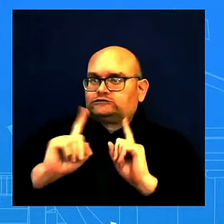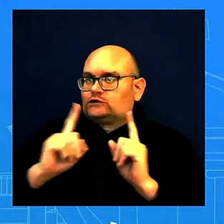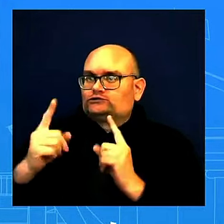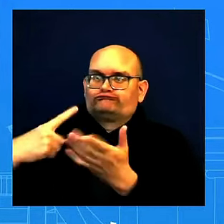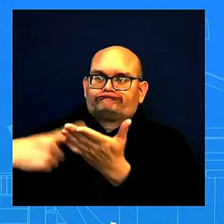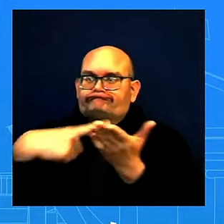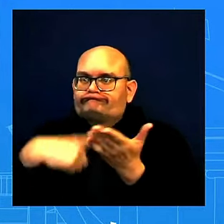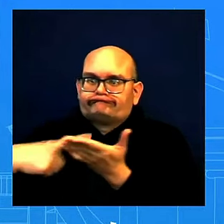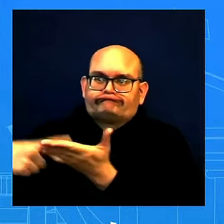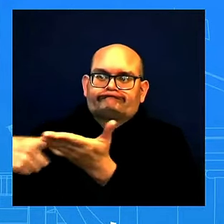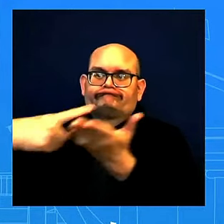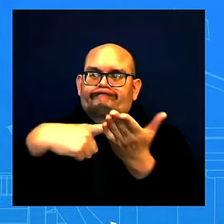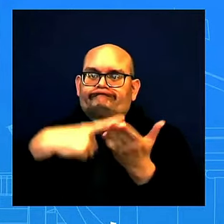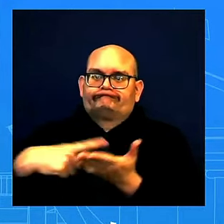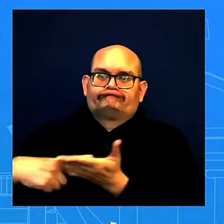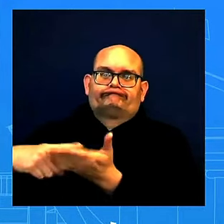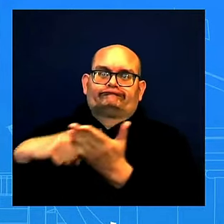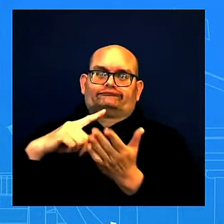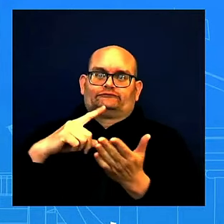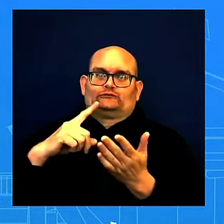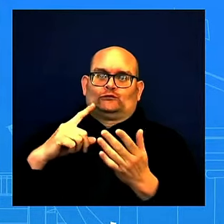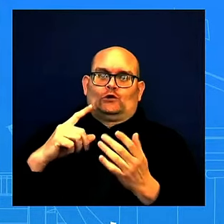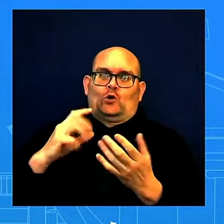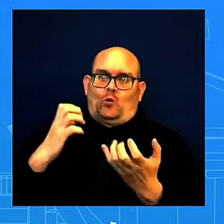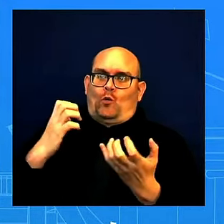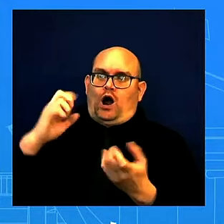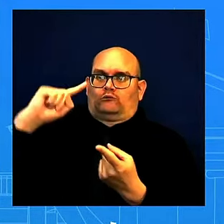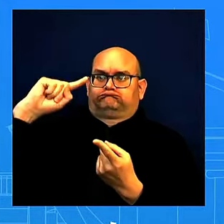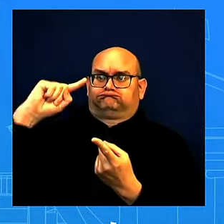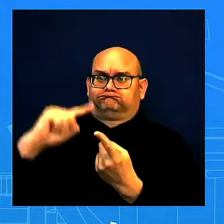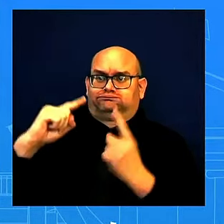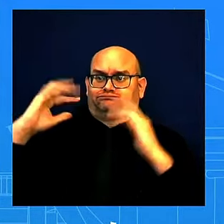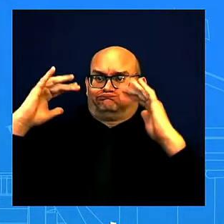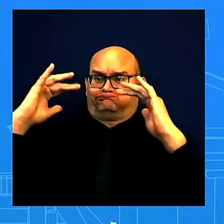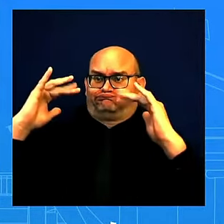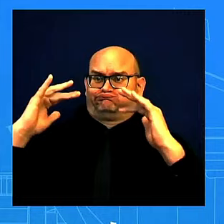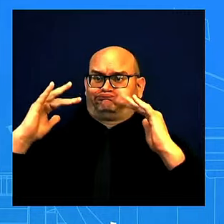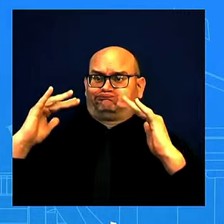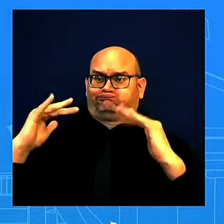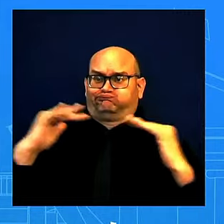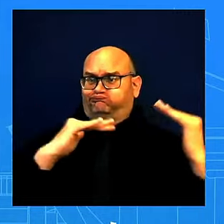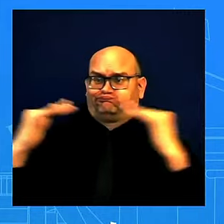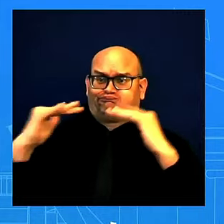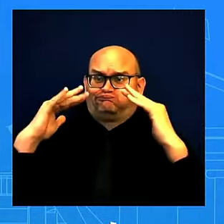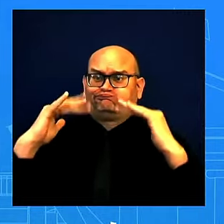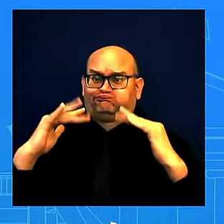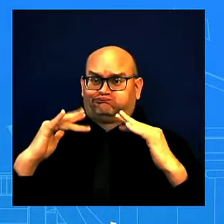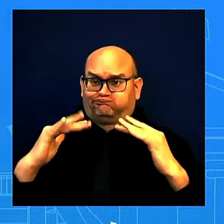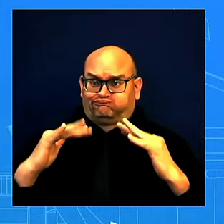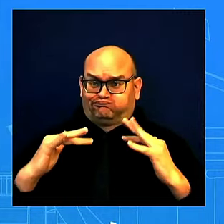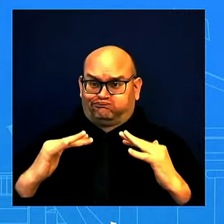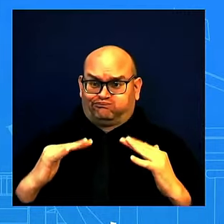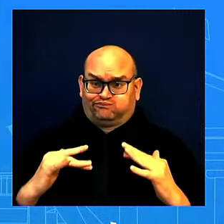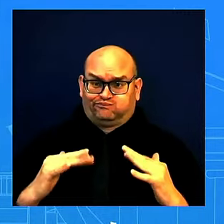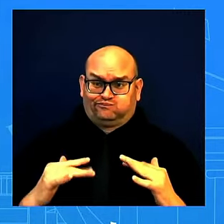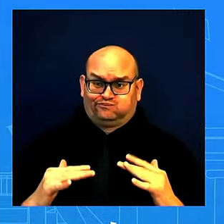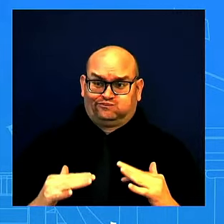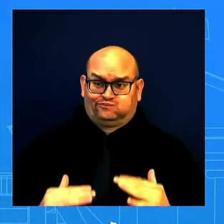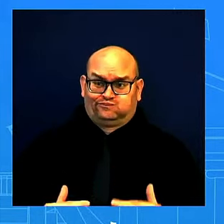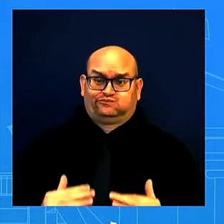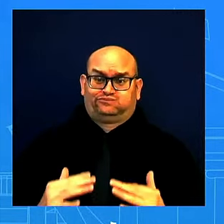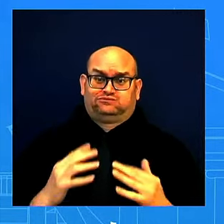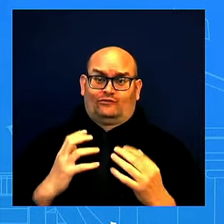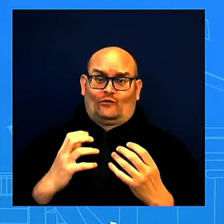de-escalation. That's what we want to see. We want to see de-escalation, tensions de-escalated in the region. And that's our